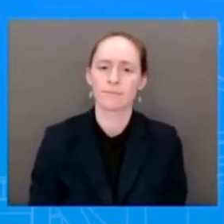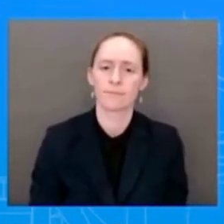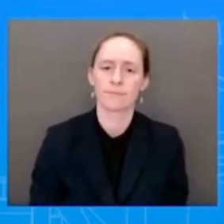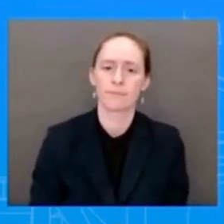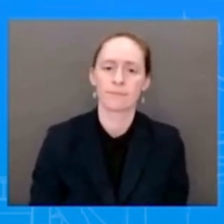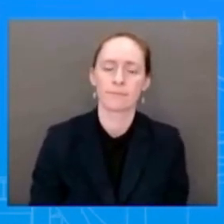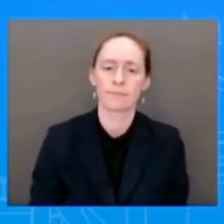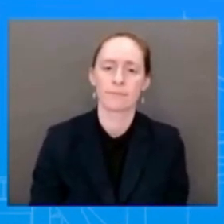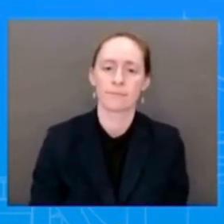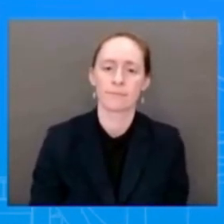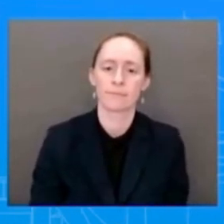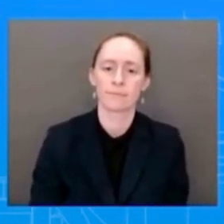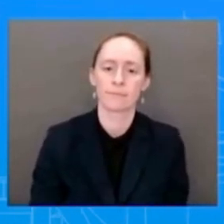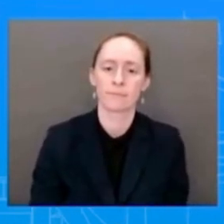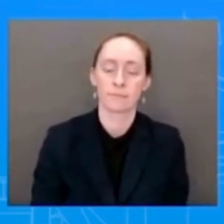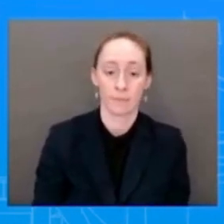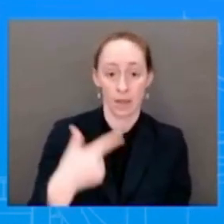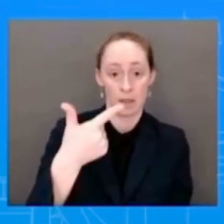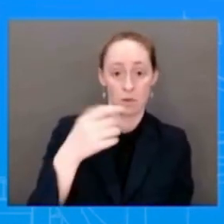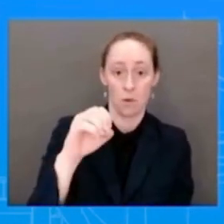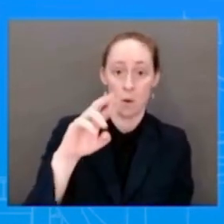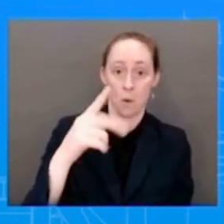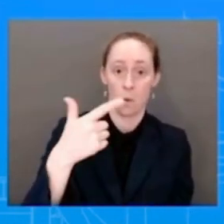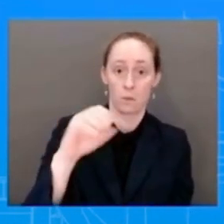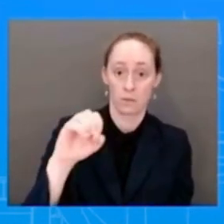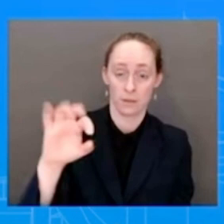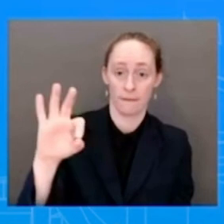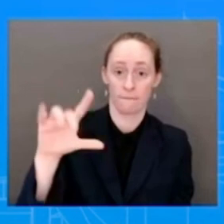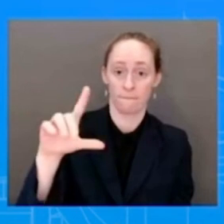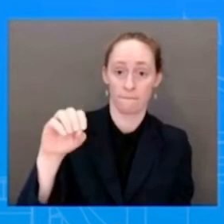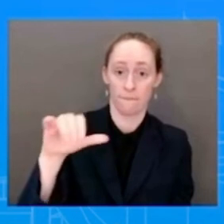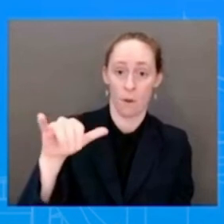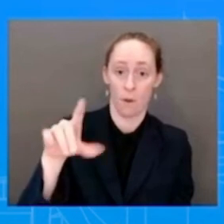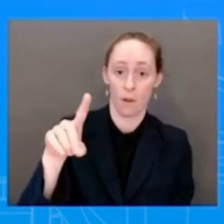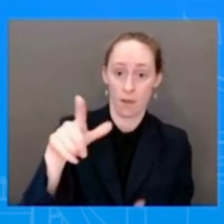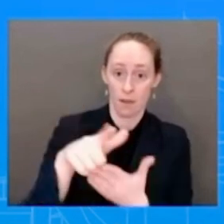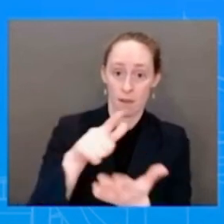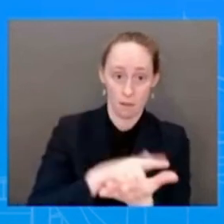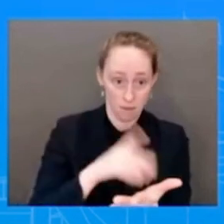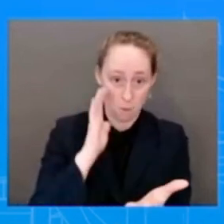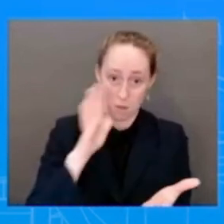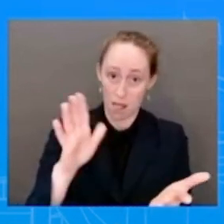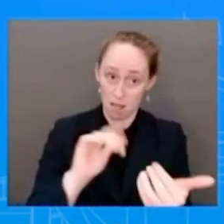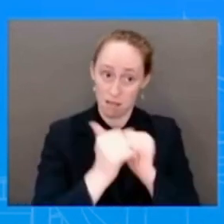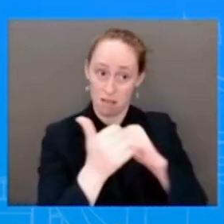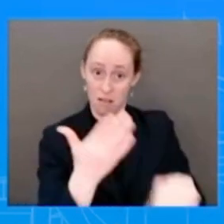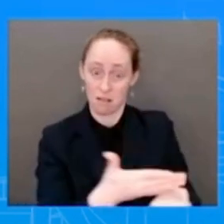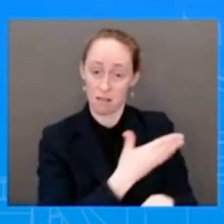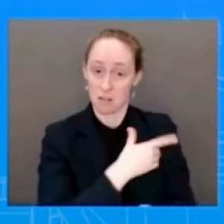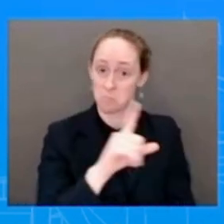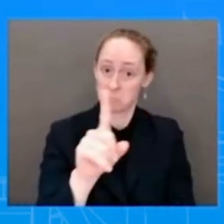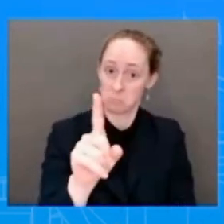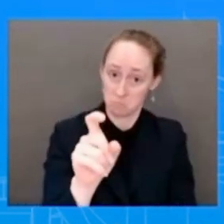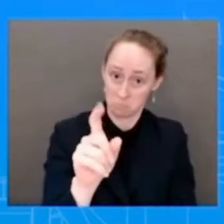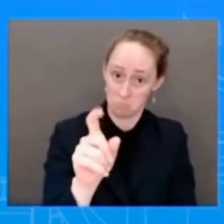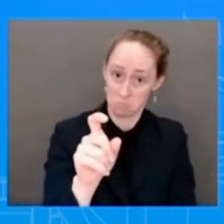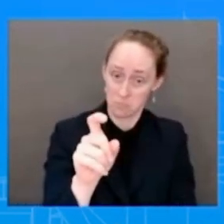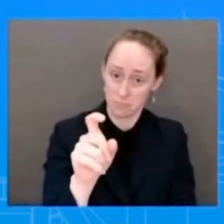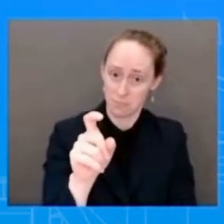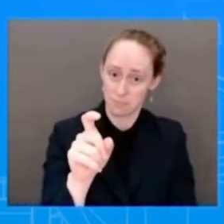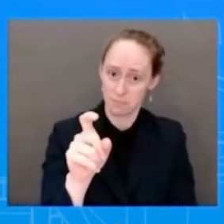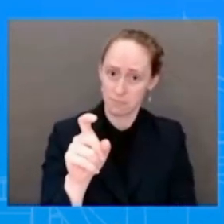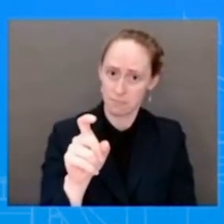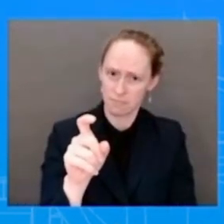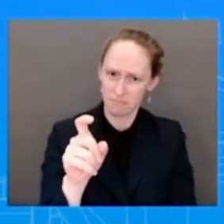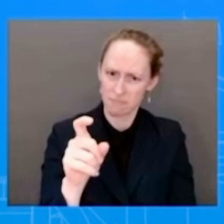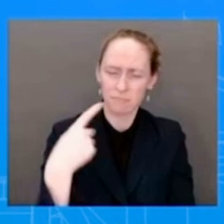have changed anything, we believe it would have strengthened accountability measures, which we think is important for federal officers at the state